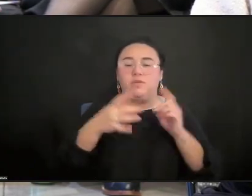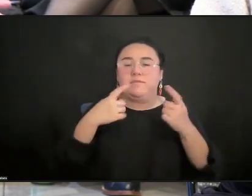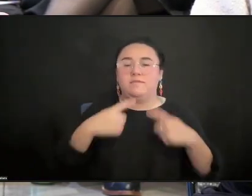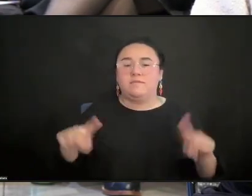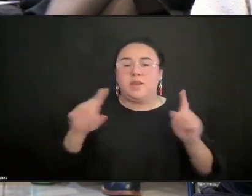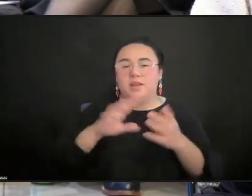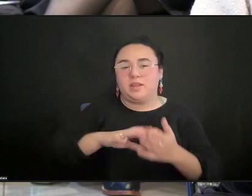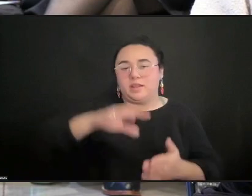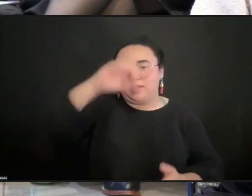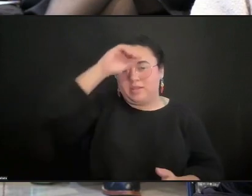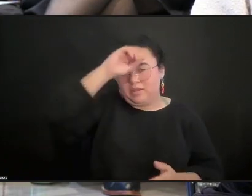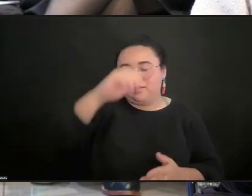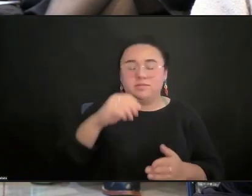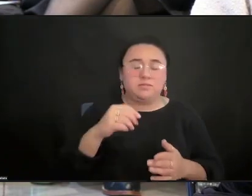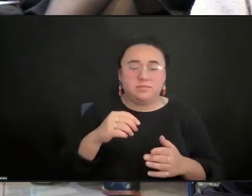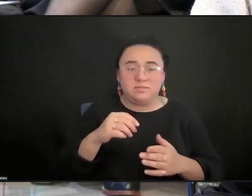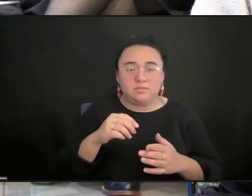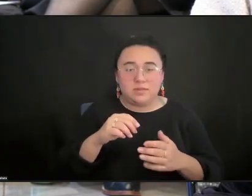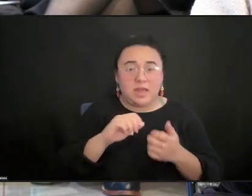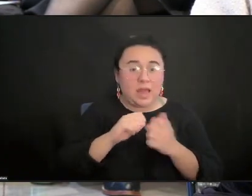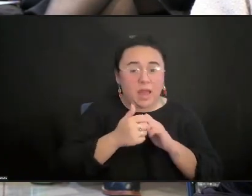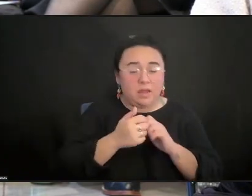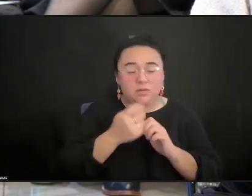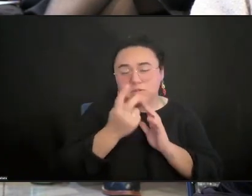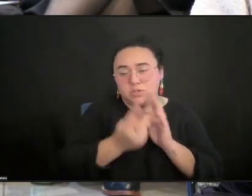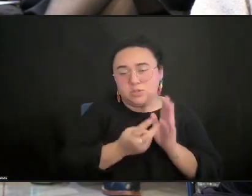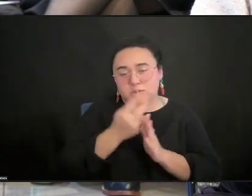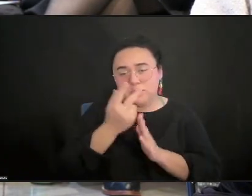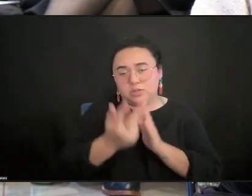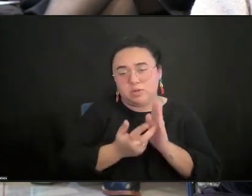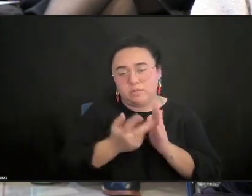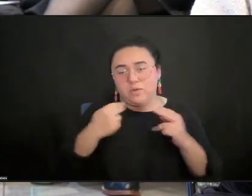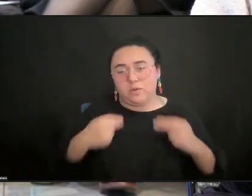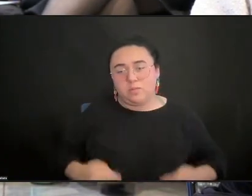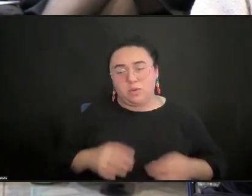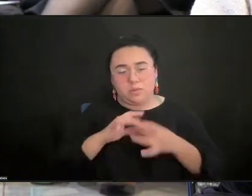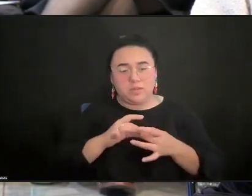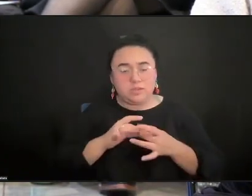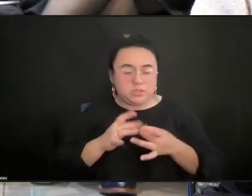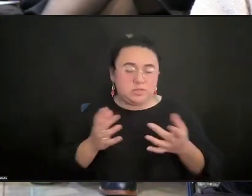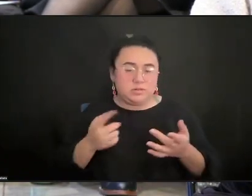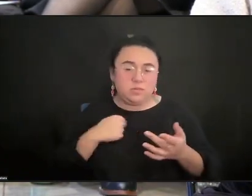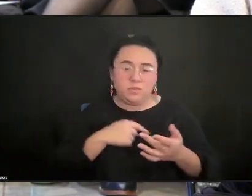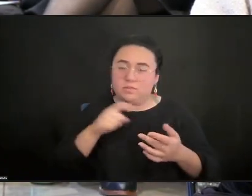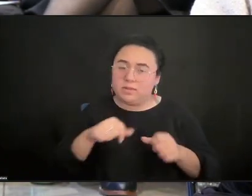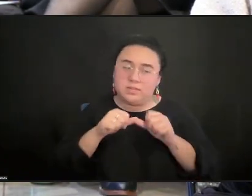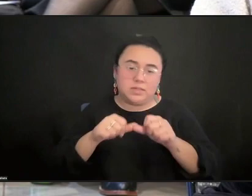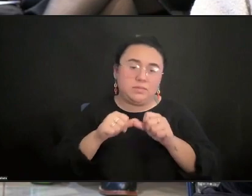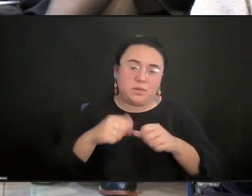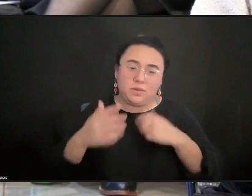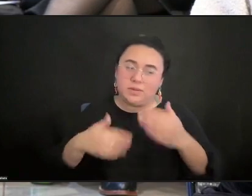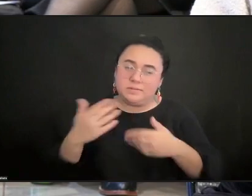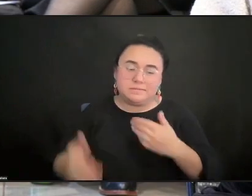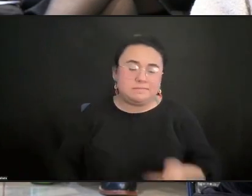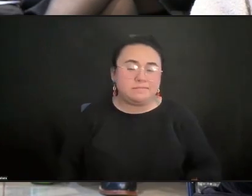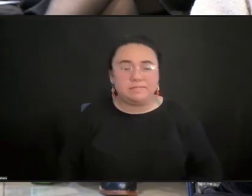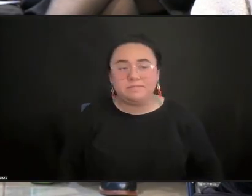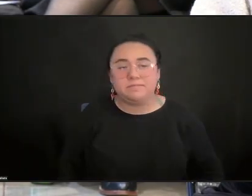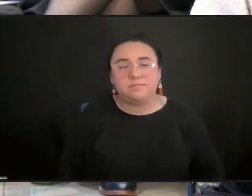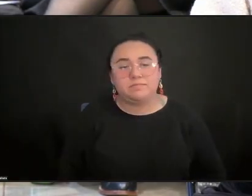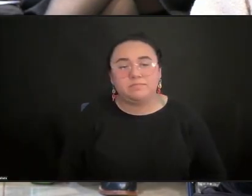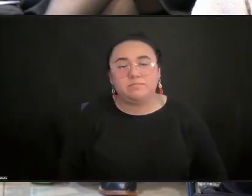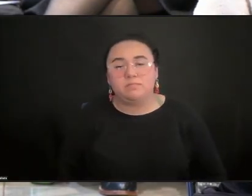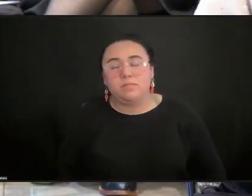hours, three hours of human relationships. So we have to keep going. Thank you, Claudia.